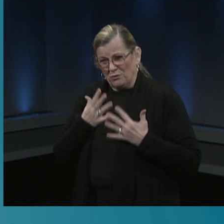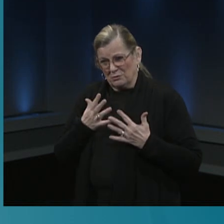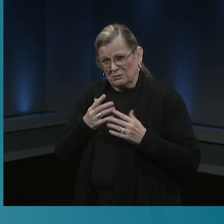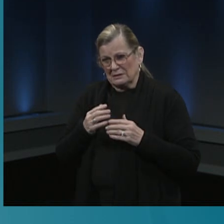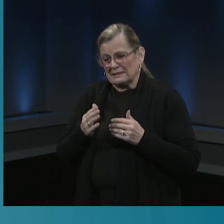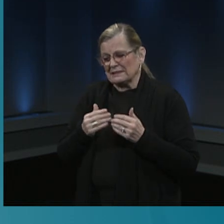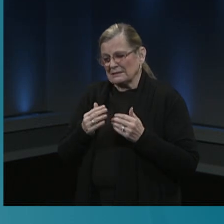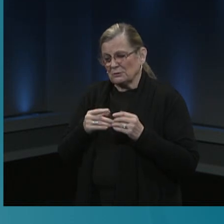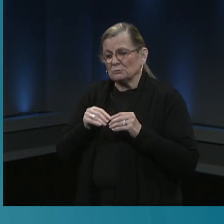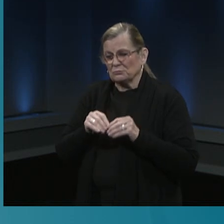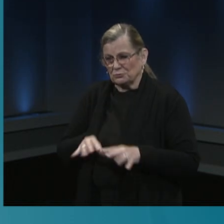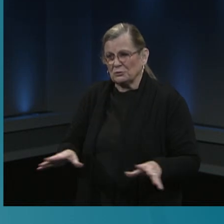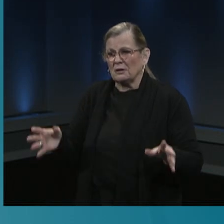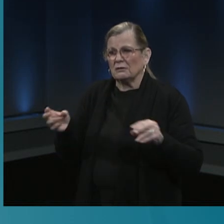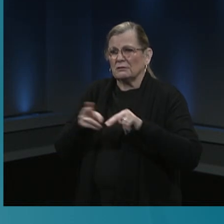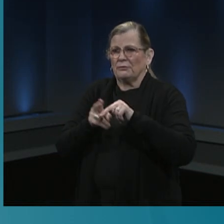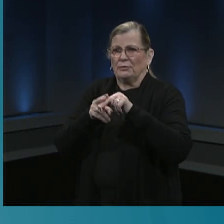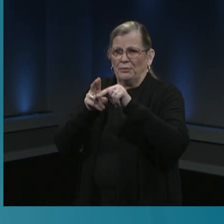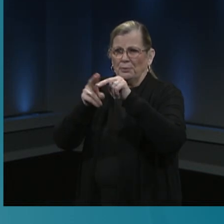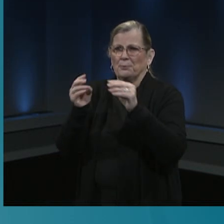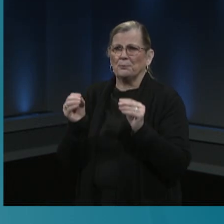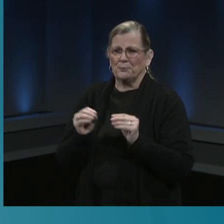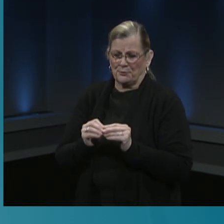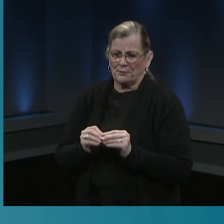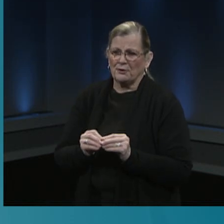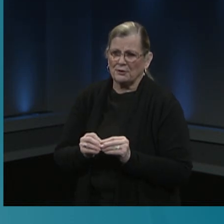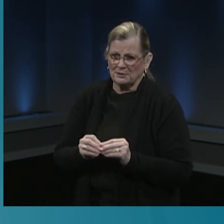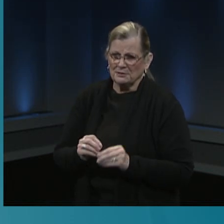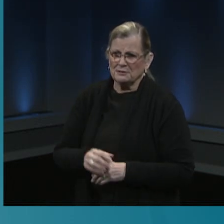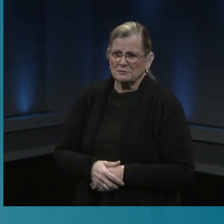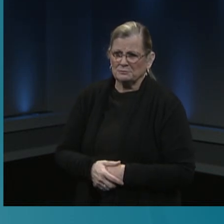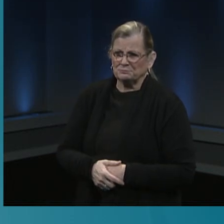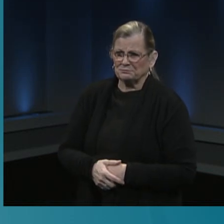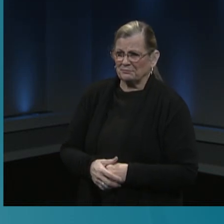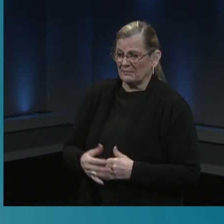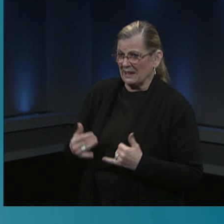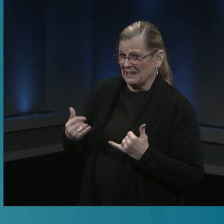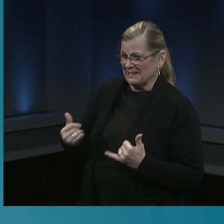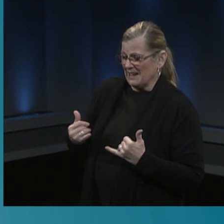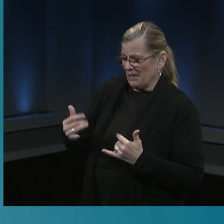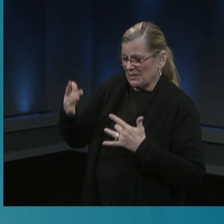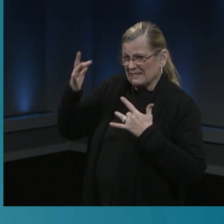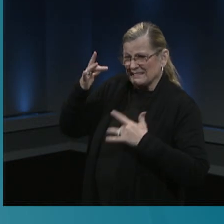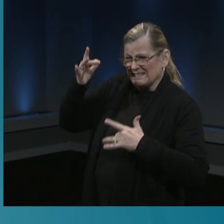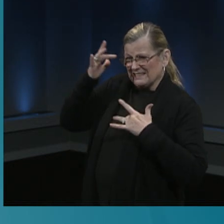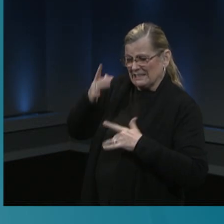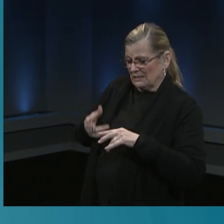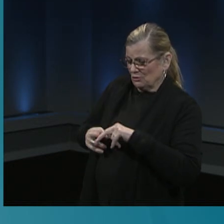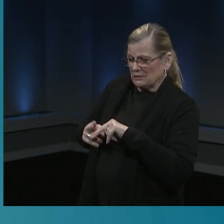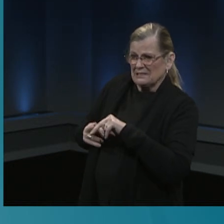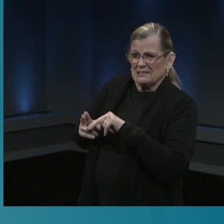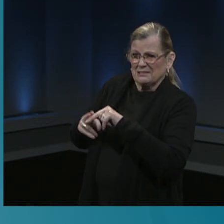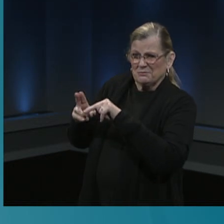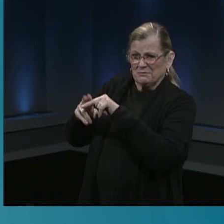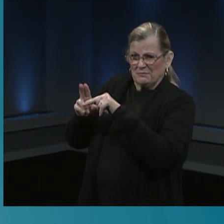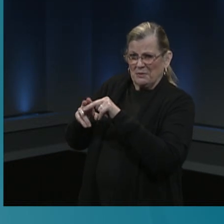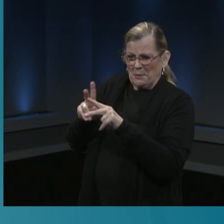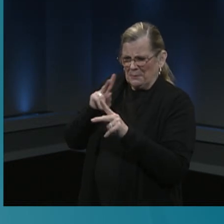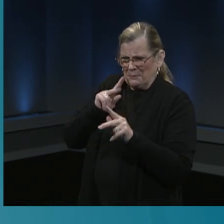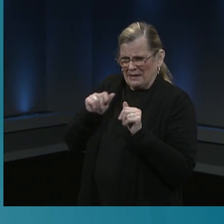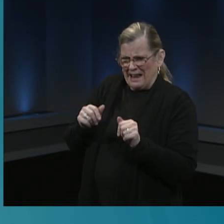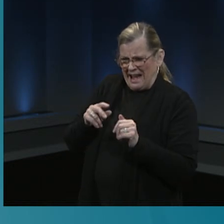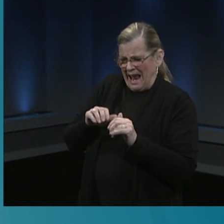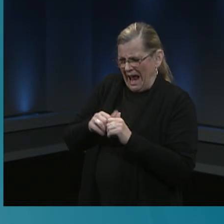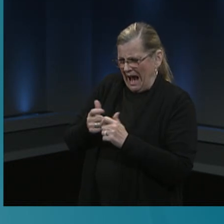But even now, as disease is increasing, we do know how to end the pandemic. And there are